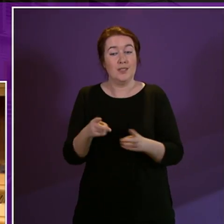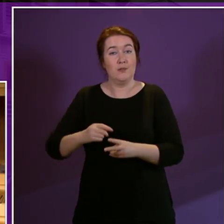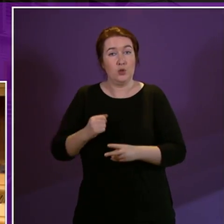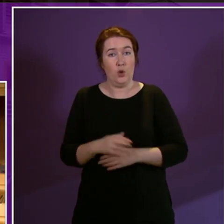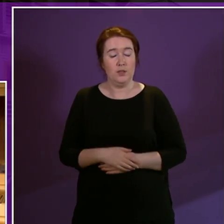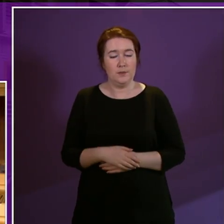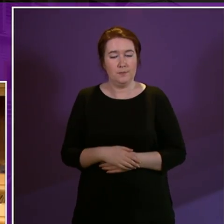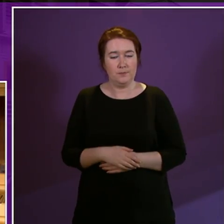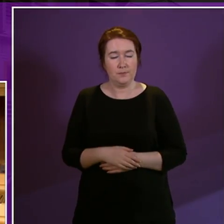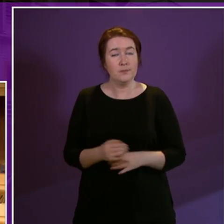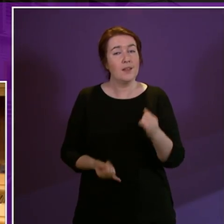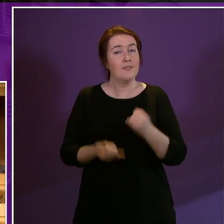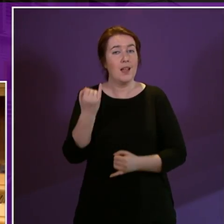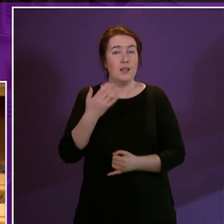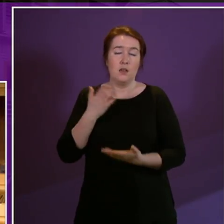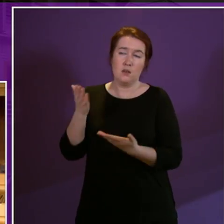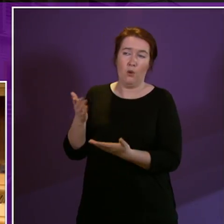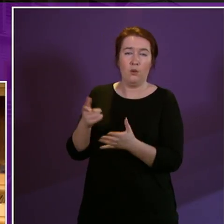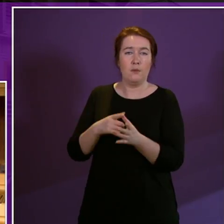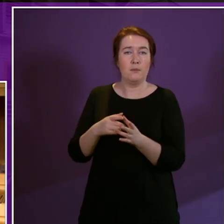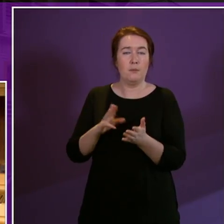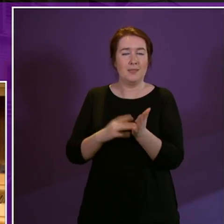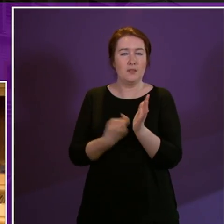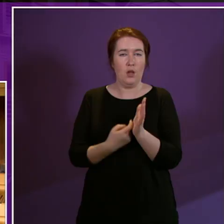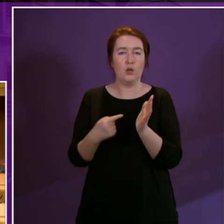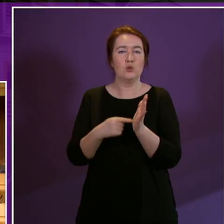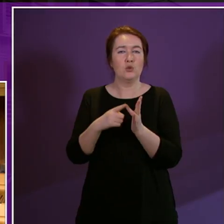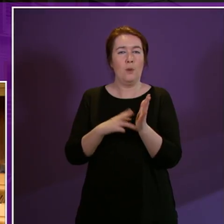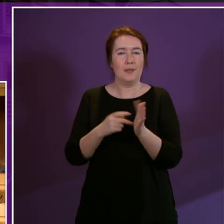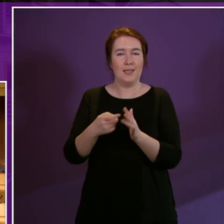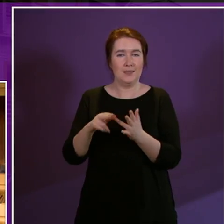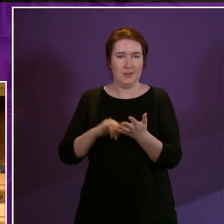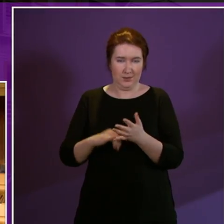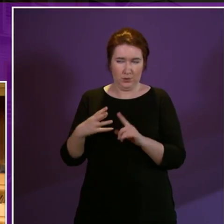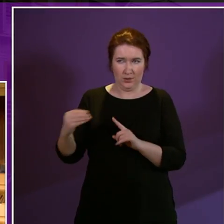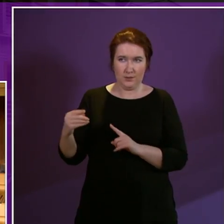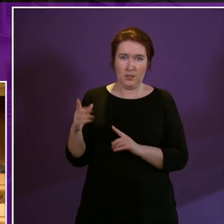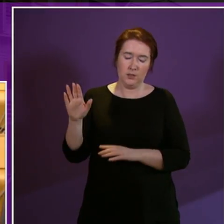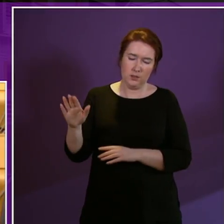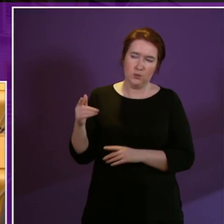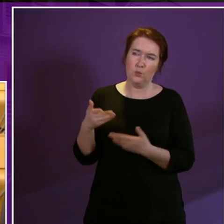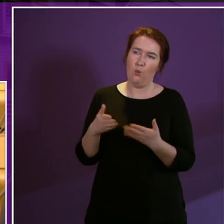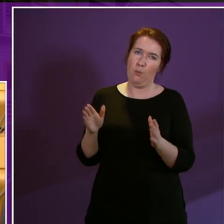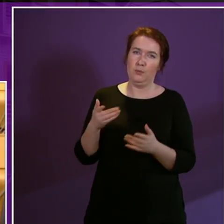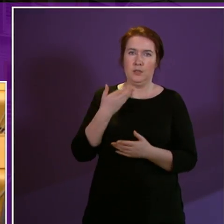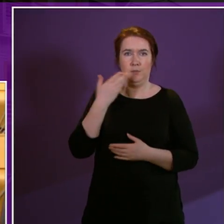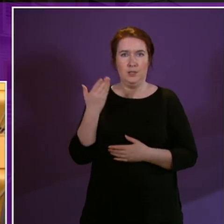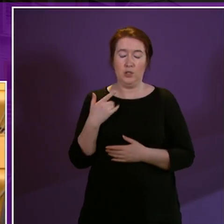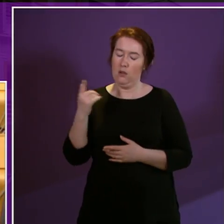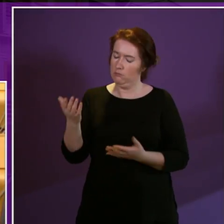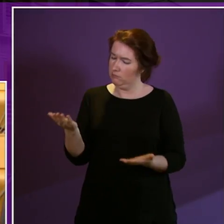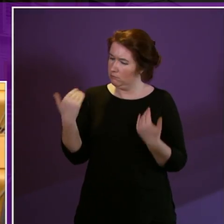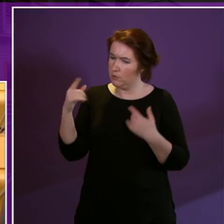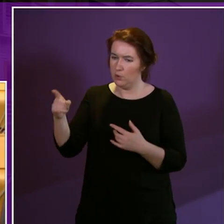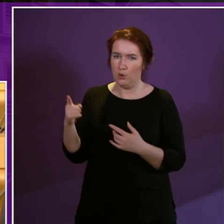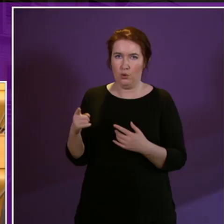let me turn to Mr Tompkins and his opening speech I do welcome the significant areas that he outlined